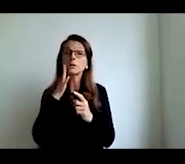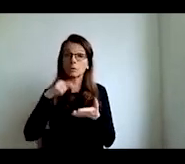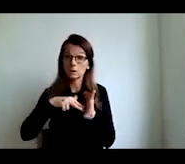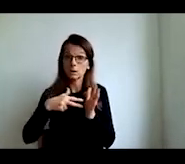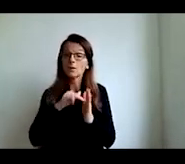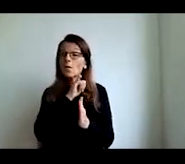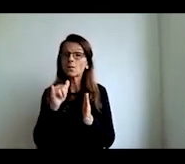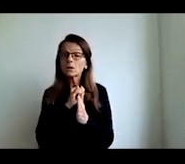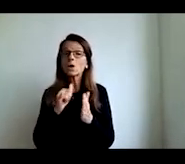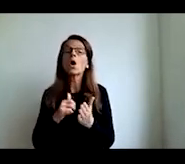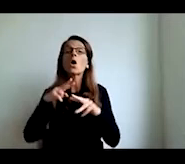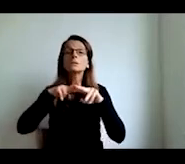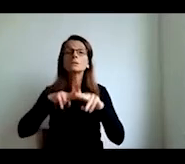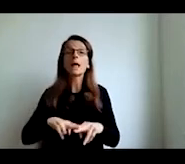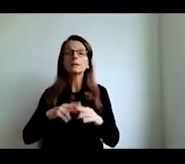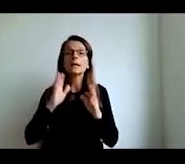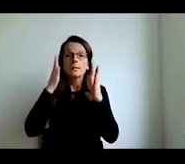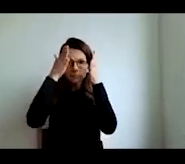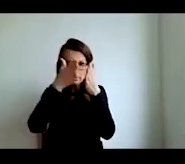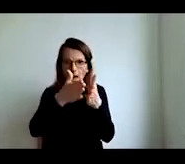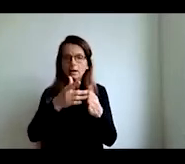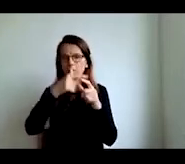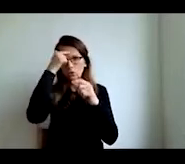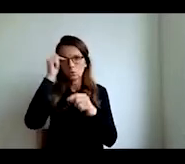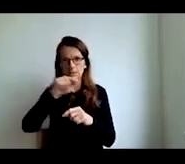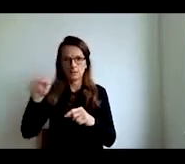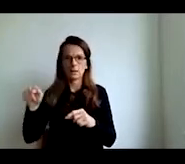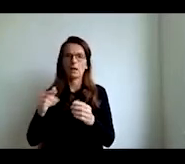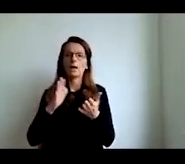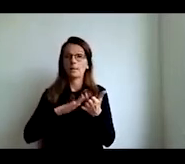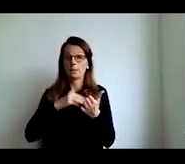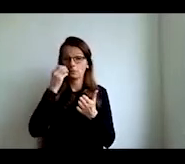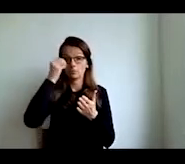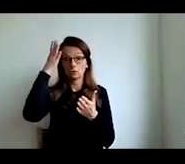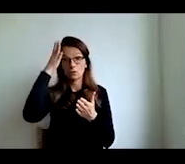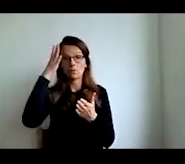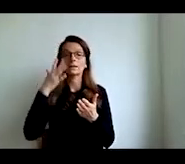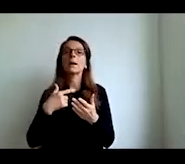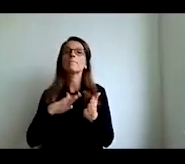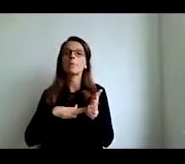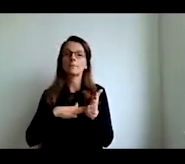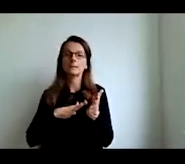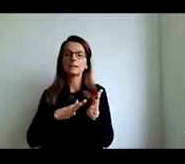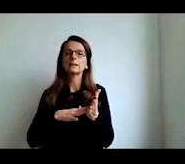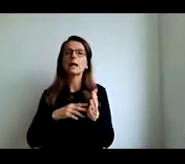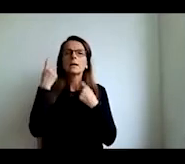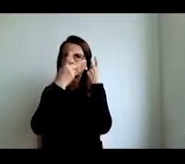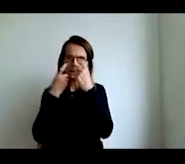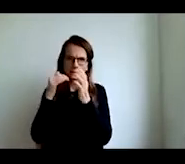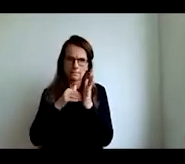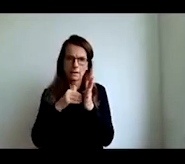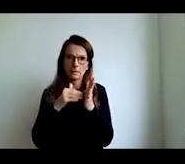you when when it comes to education we need to more carefully reflect on what are the appropriate roles of you know educators and